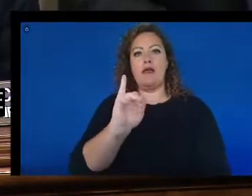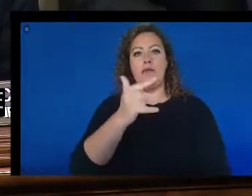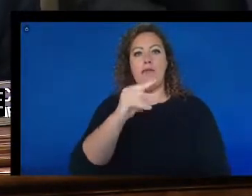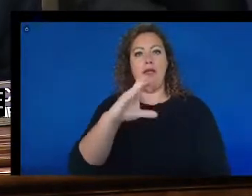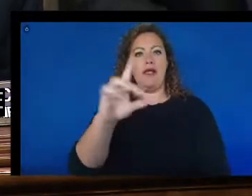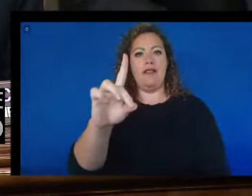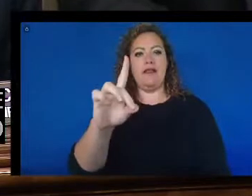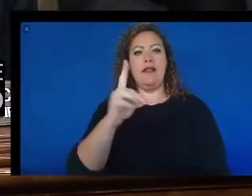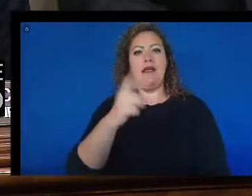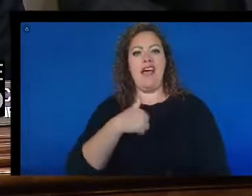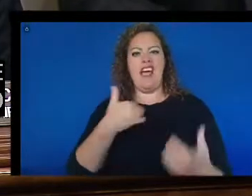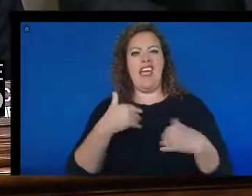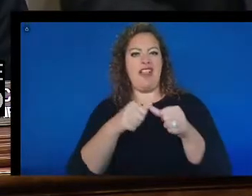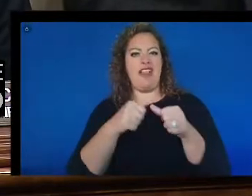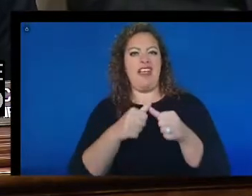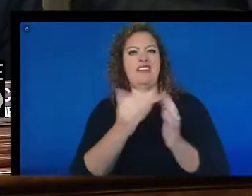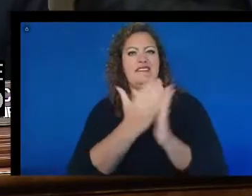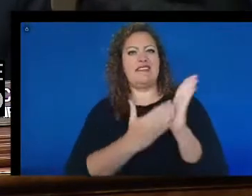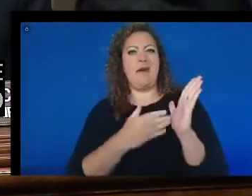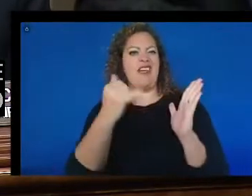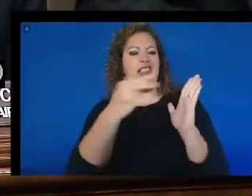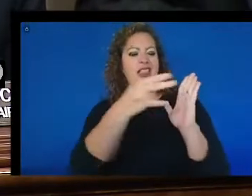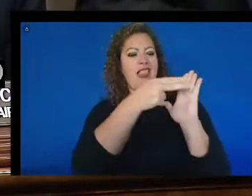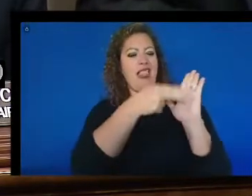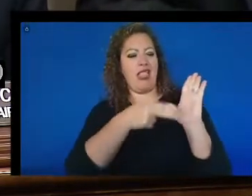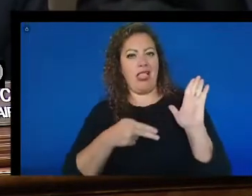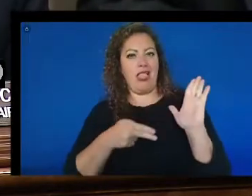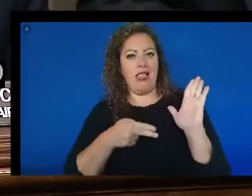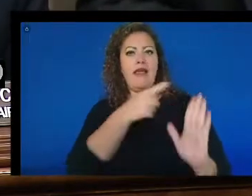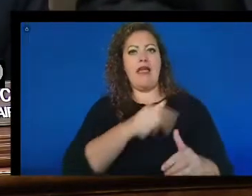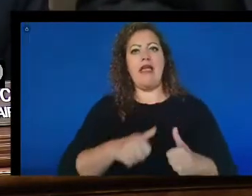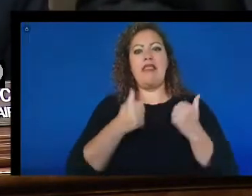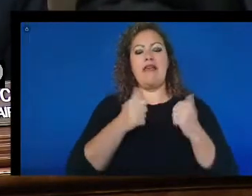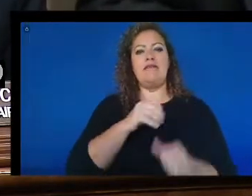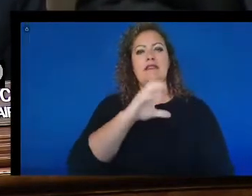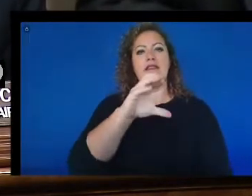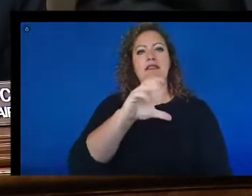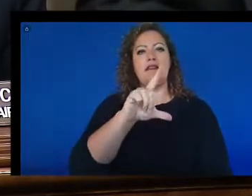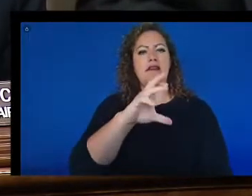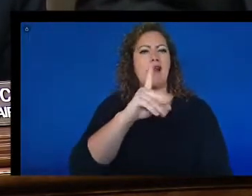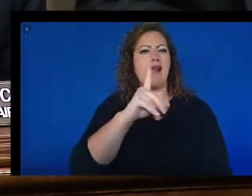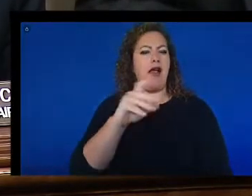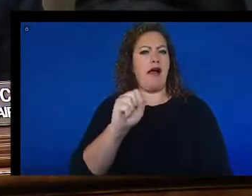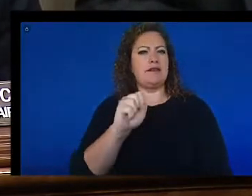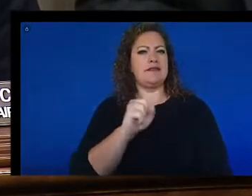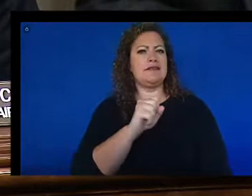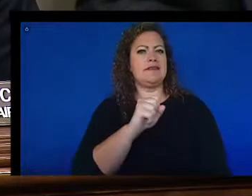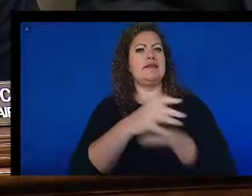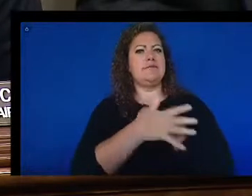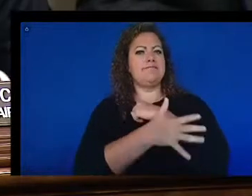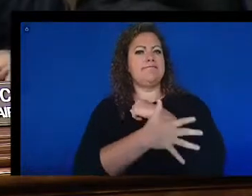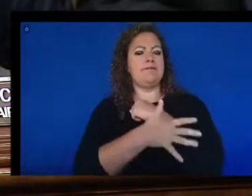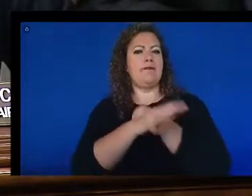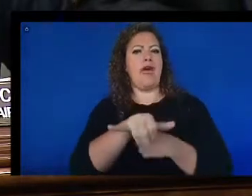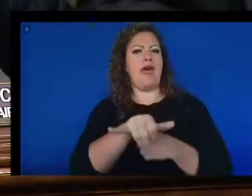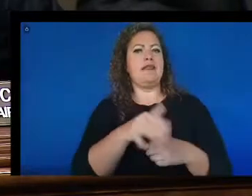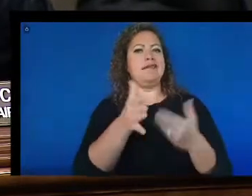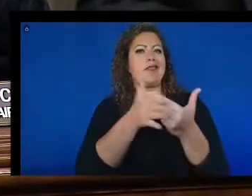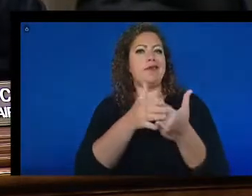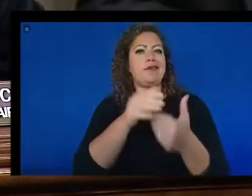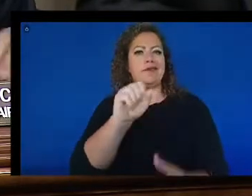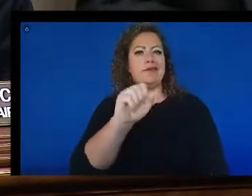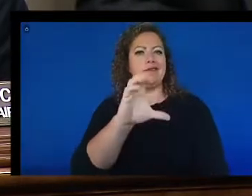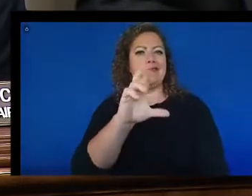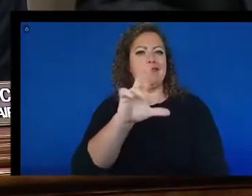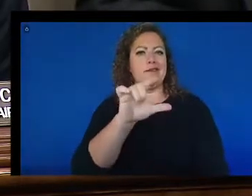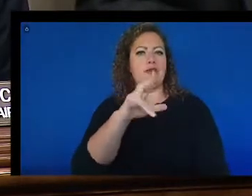highlighted. Ron Biglin, he lives in Clark Summit, Pennsylvania, just not too far from Scranton. He is one of the